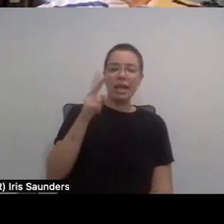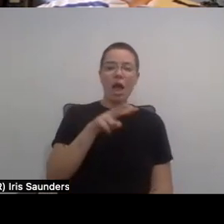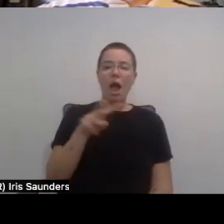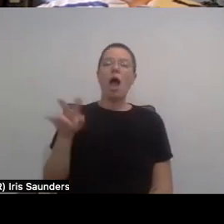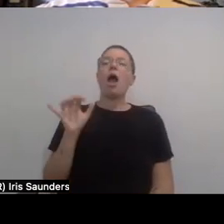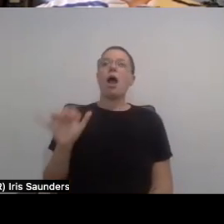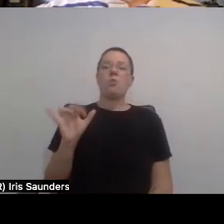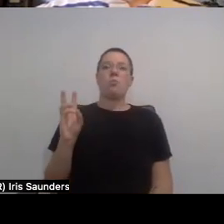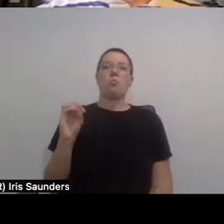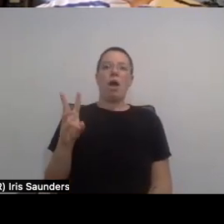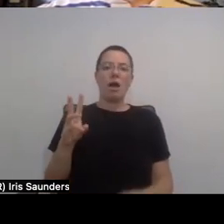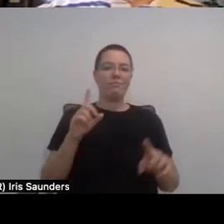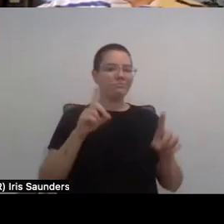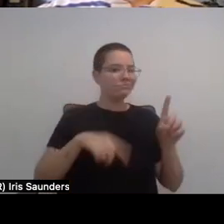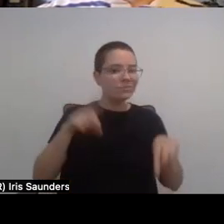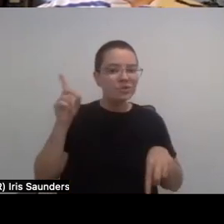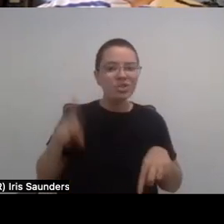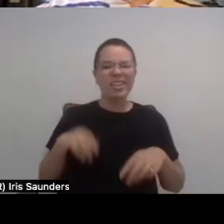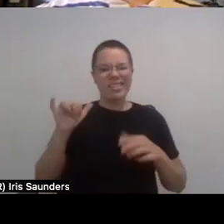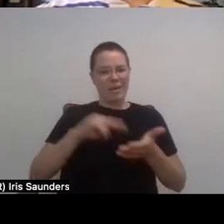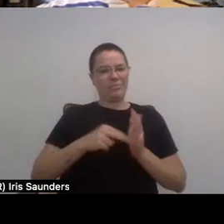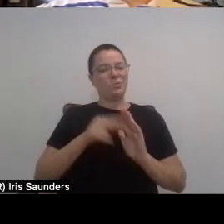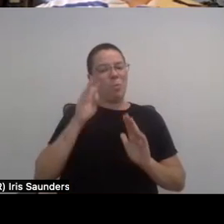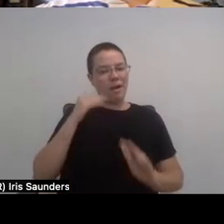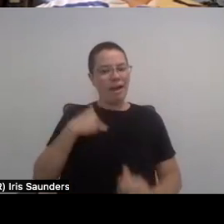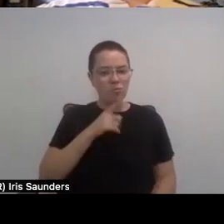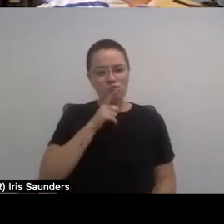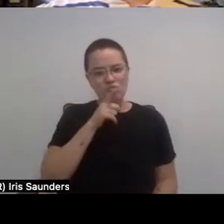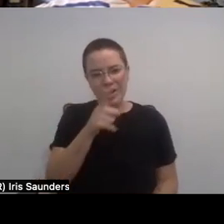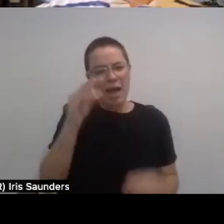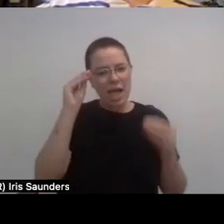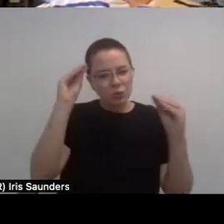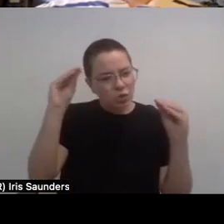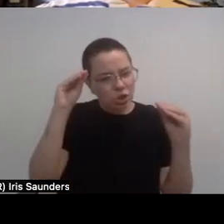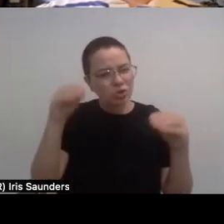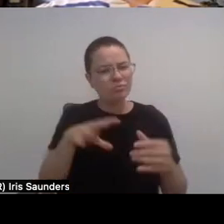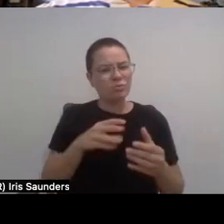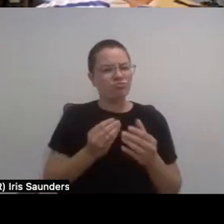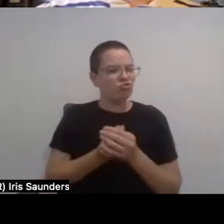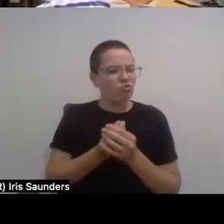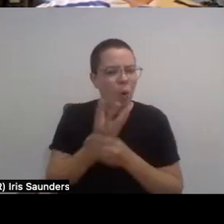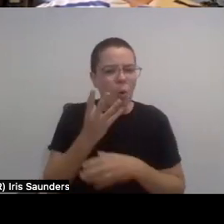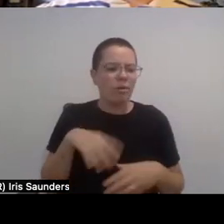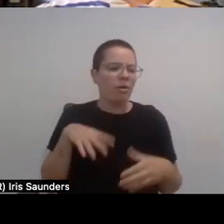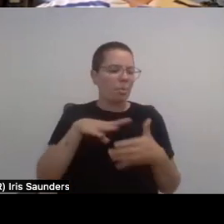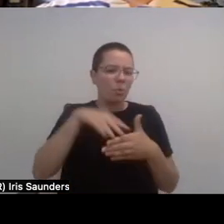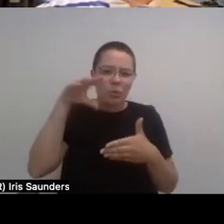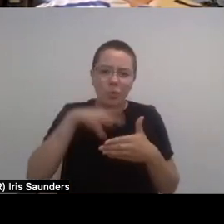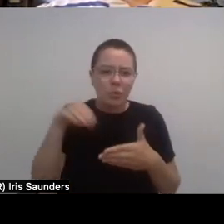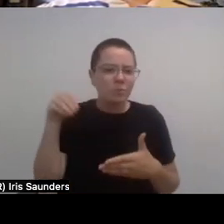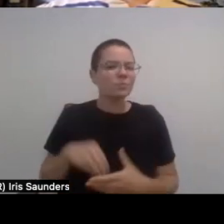that's when there can be real education and real growth and real learning, because all of the possibilities are aligned.